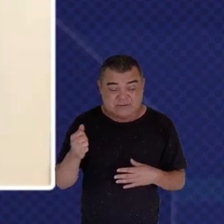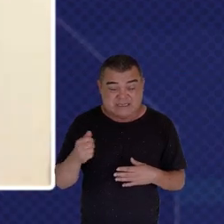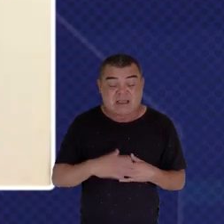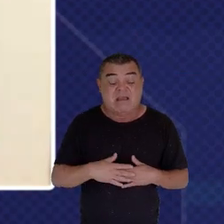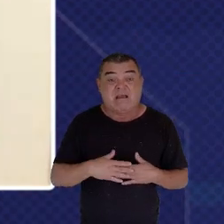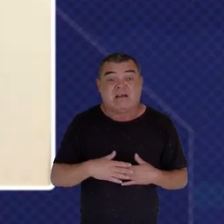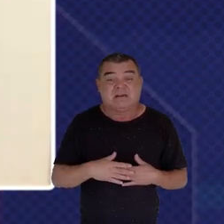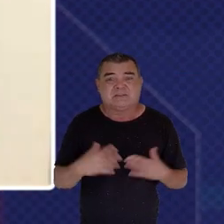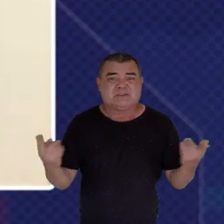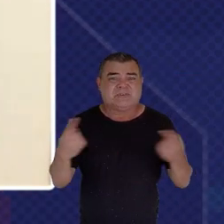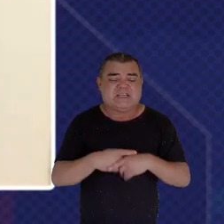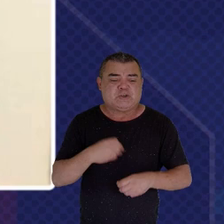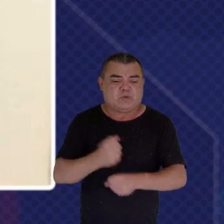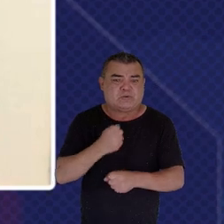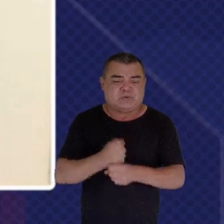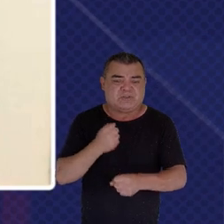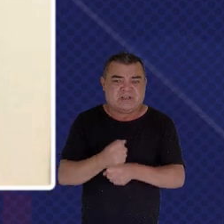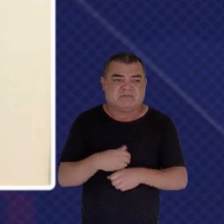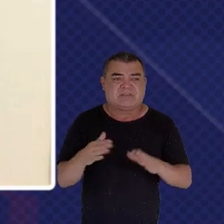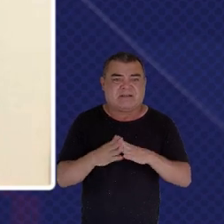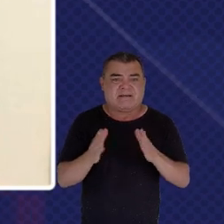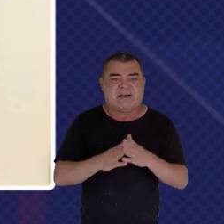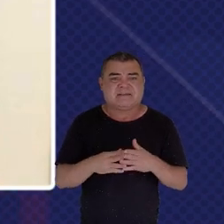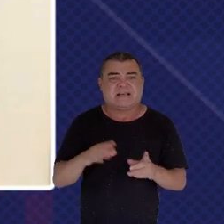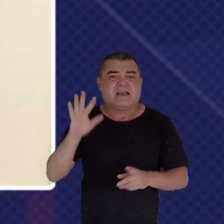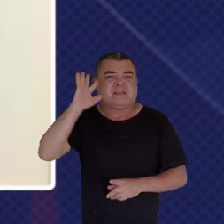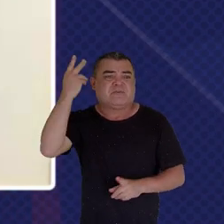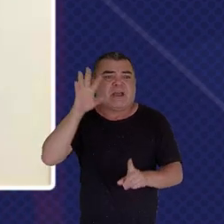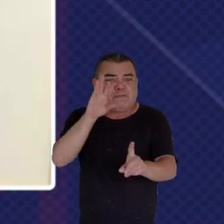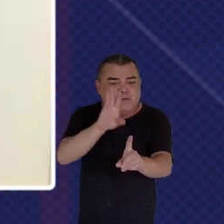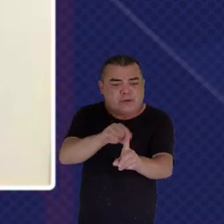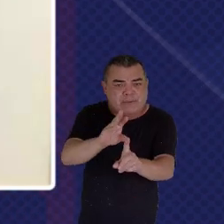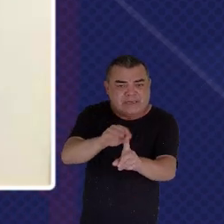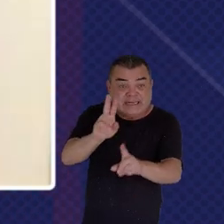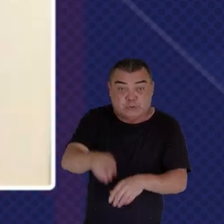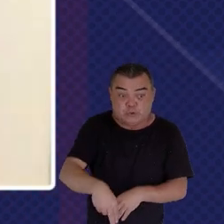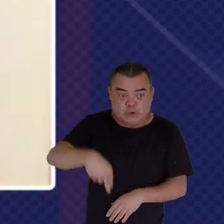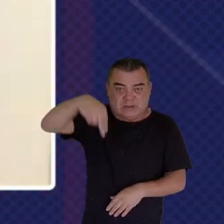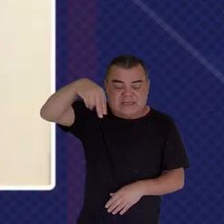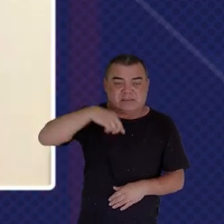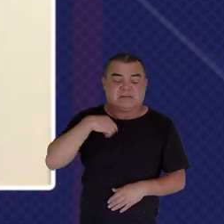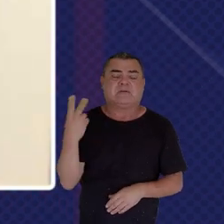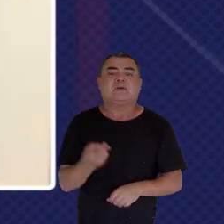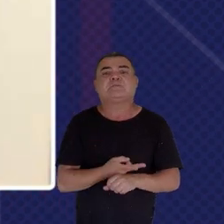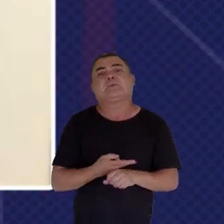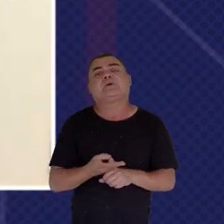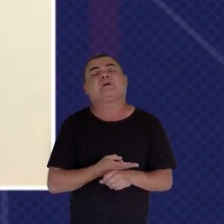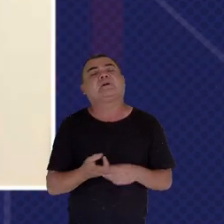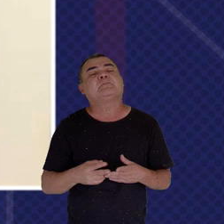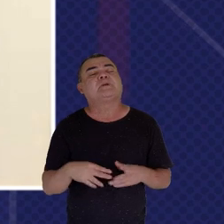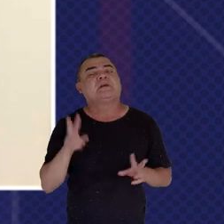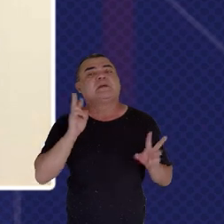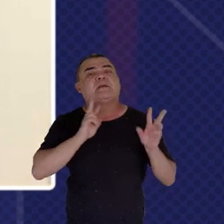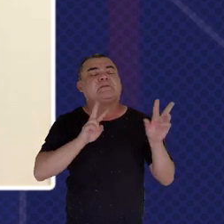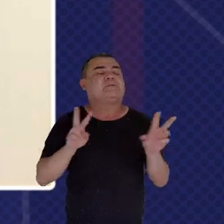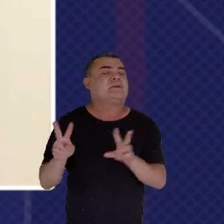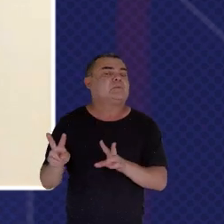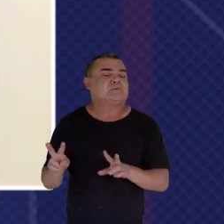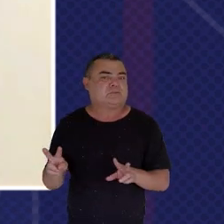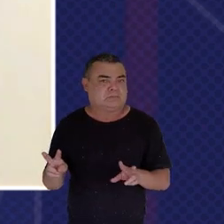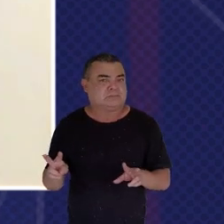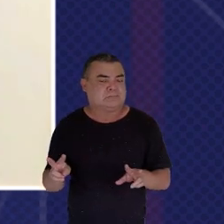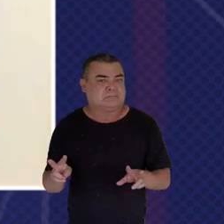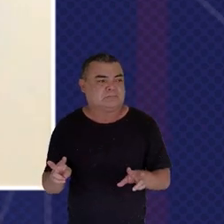Vulnerability Within the Northeast And we Looked around And we Asked What is The best Way to Address